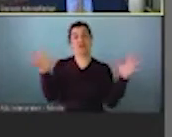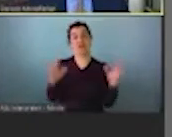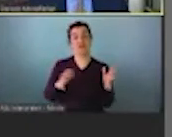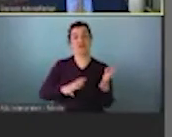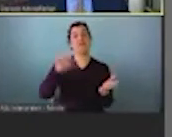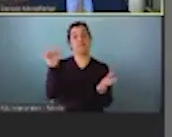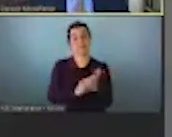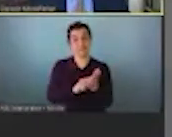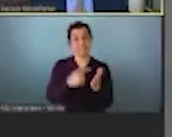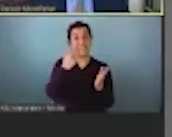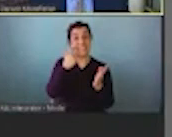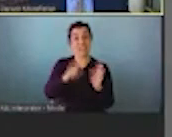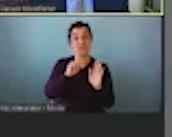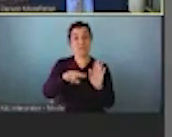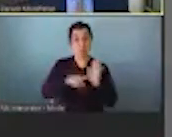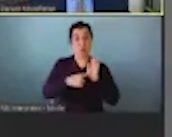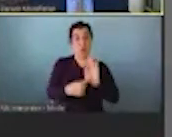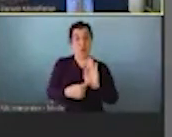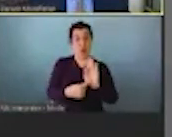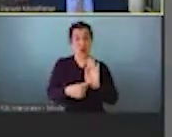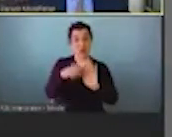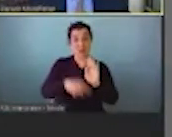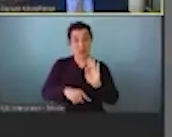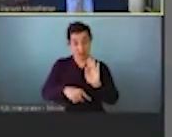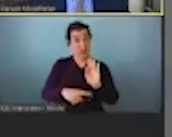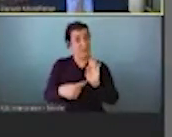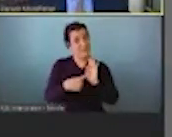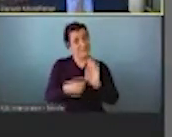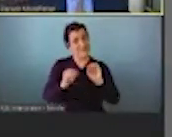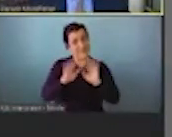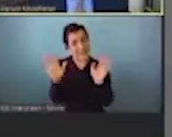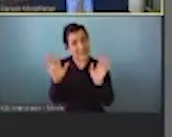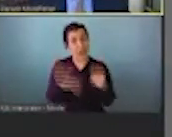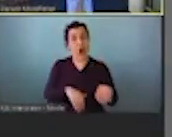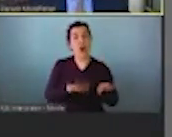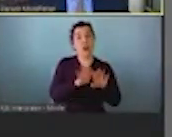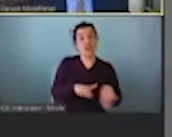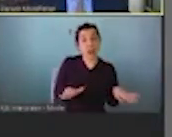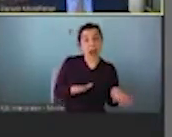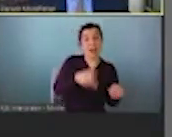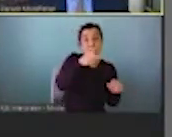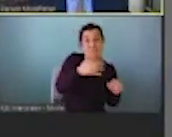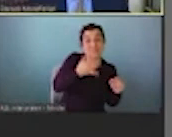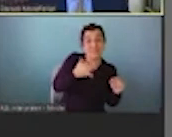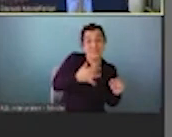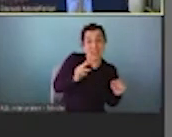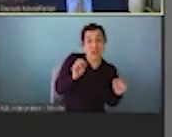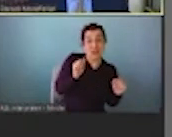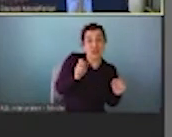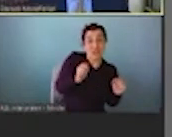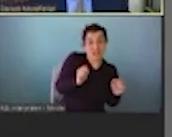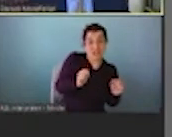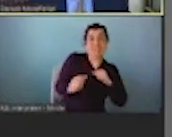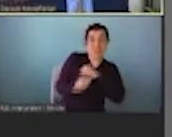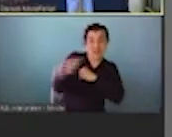This is their most recent showing very clearly that child malnutrition is a grave threat to America's national